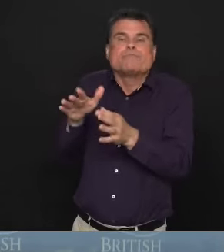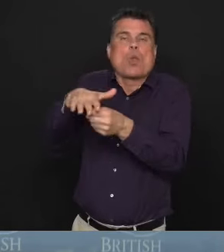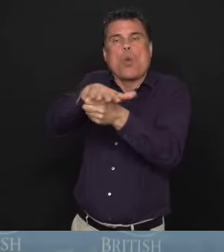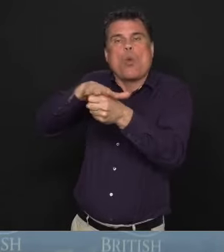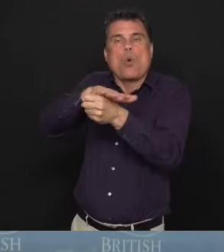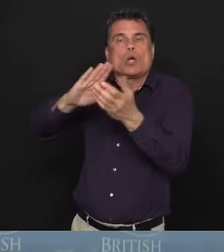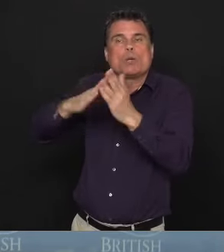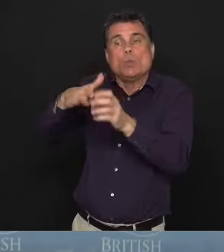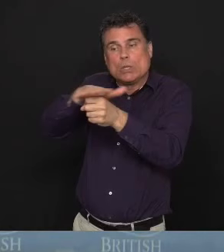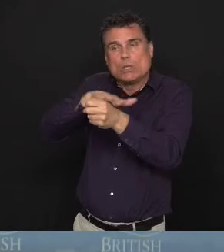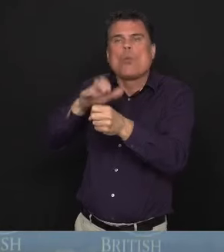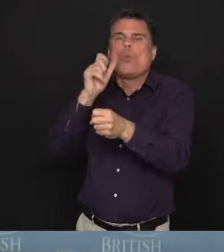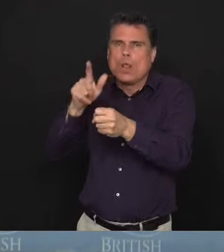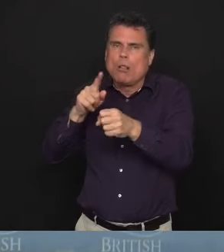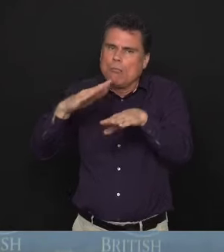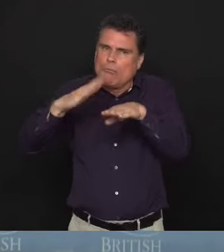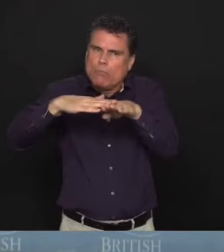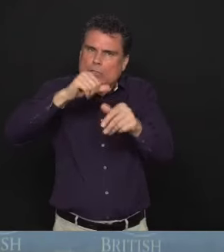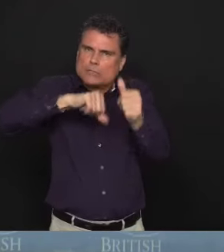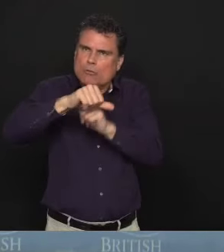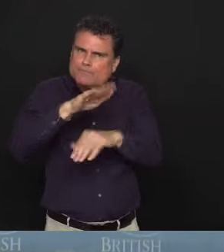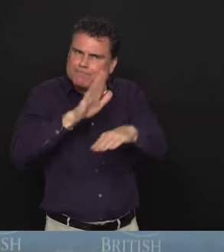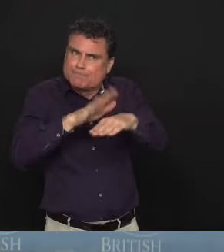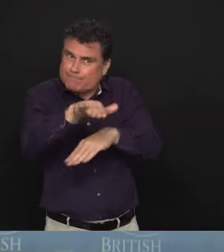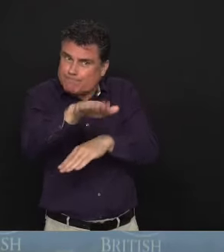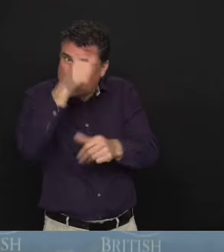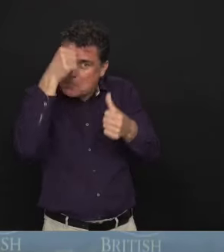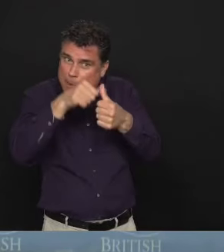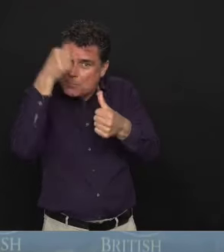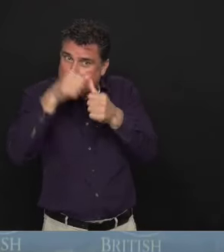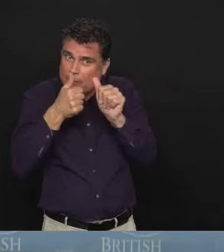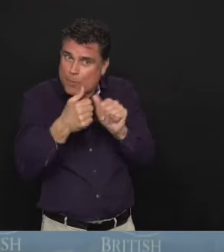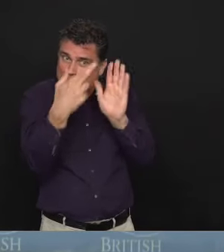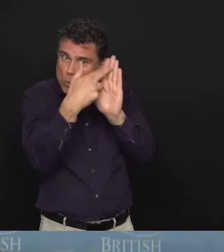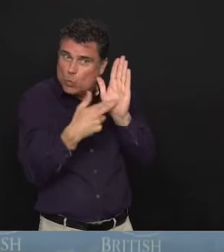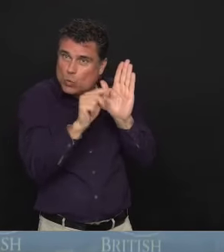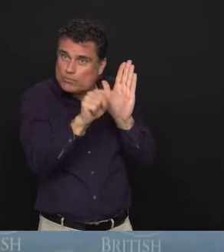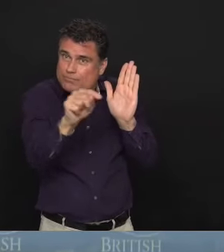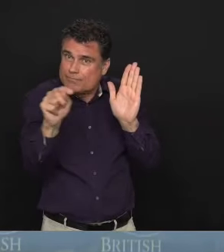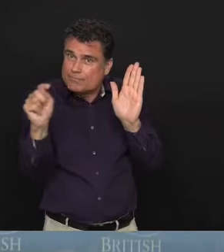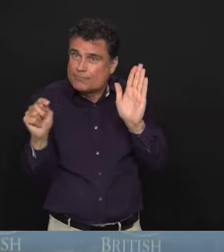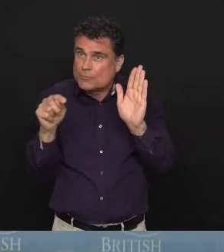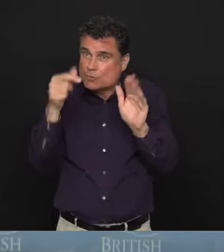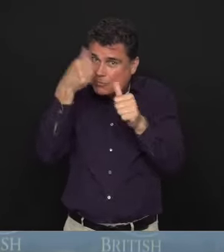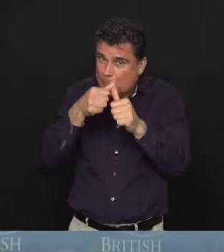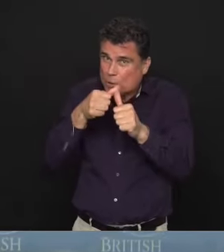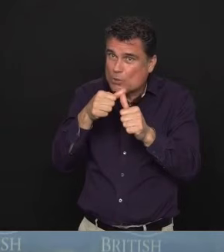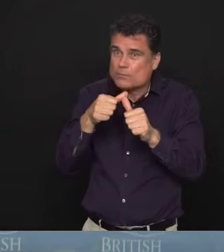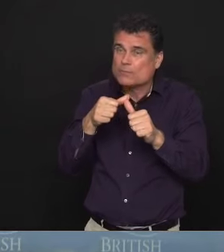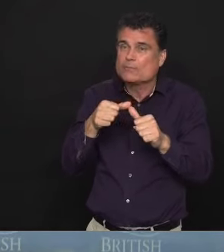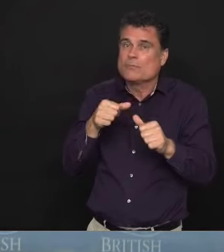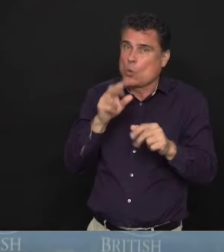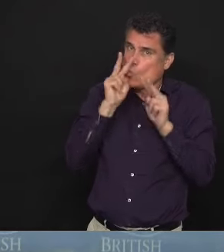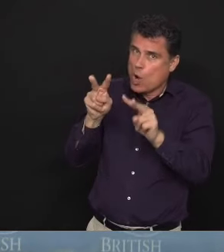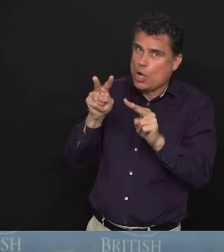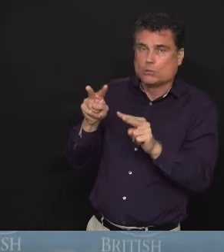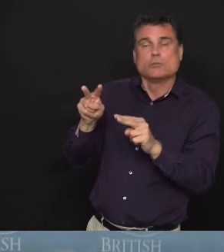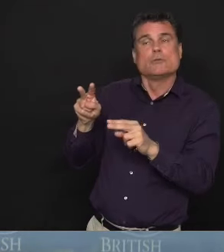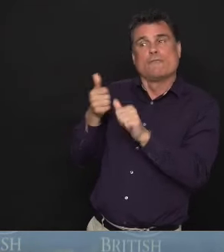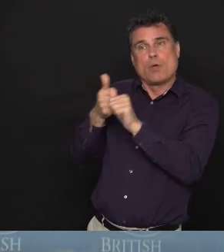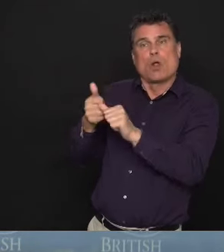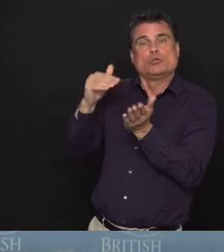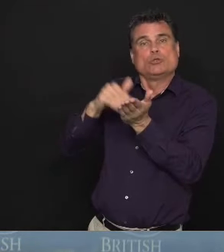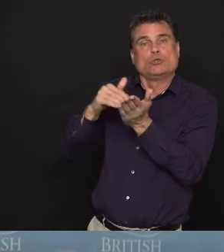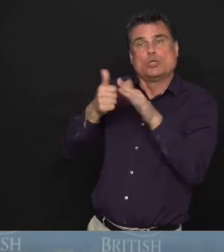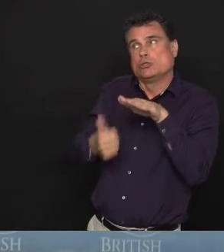that. And if the provincial health officer thinks that there needs to be additional measures, then obviously we would ensure that those are implemented. Thank